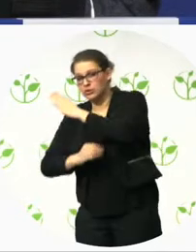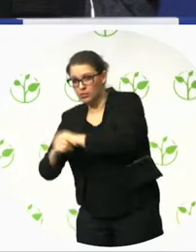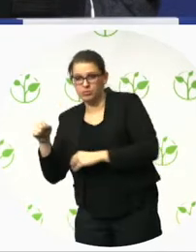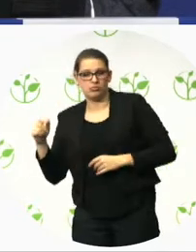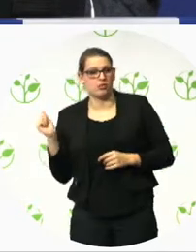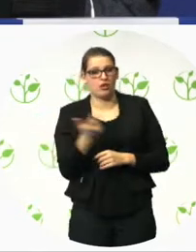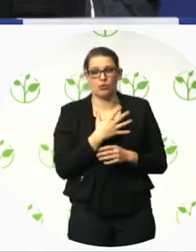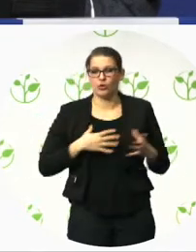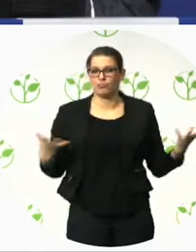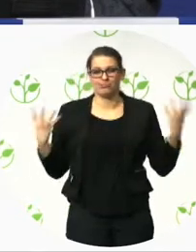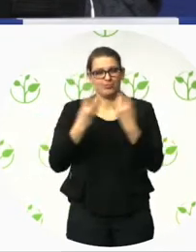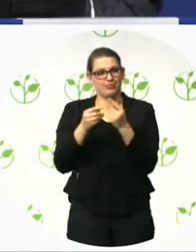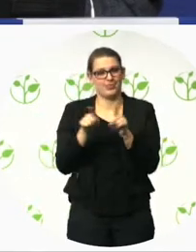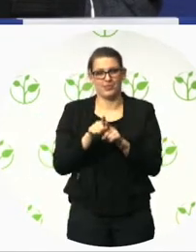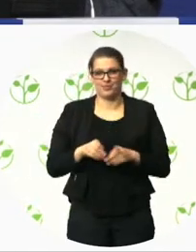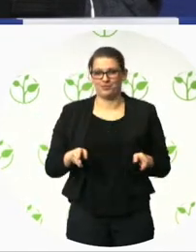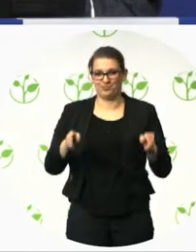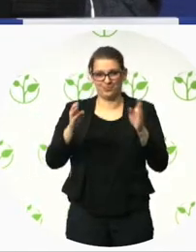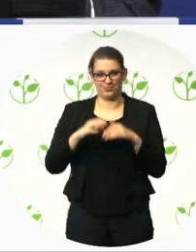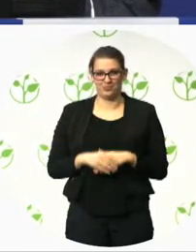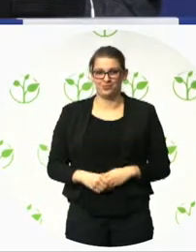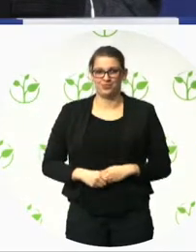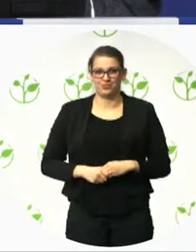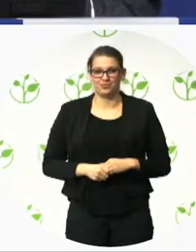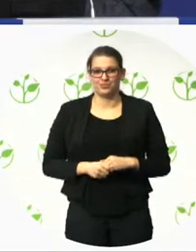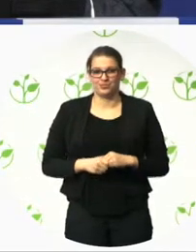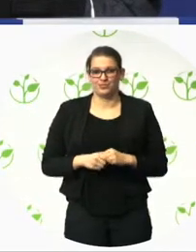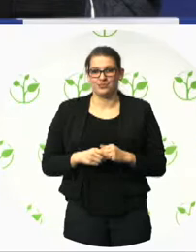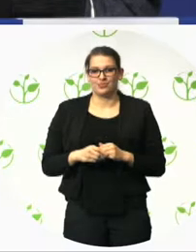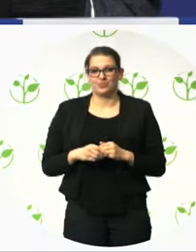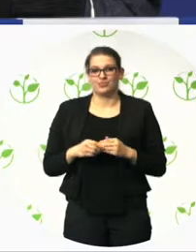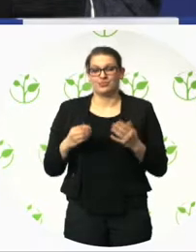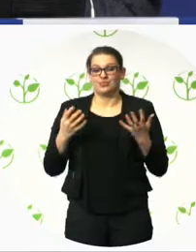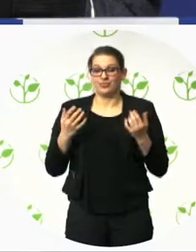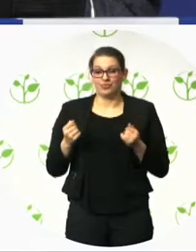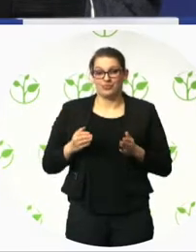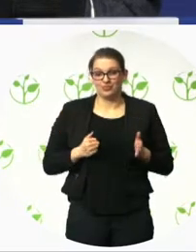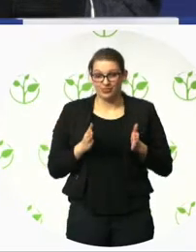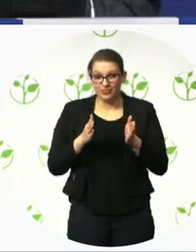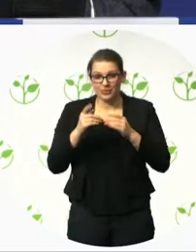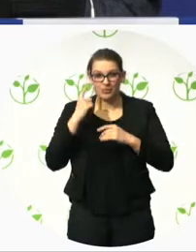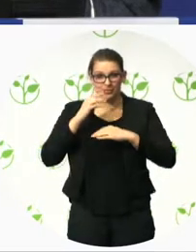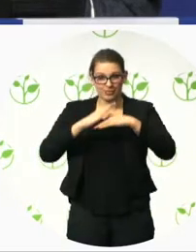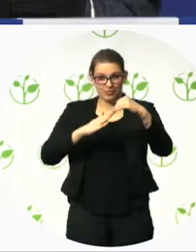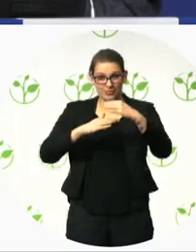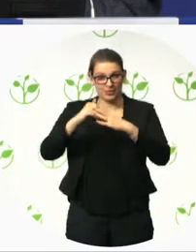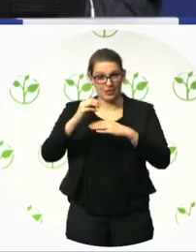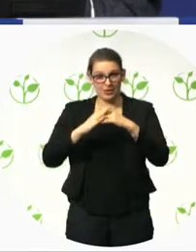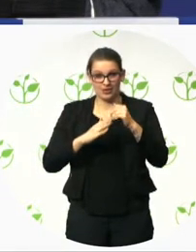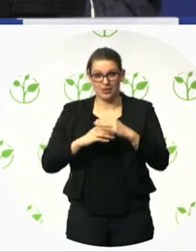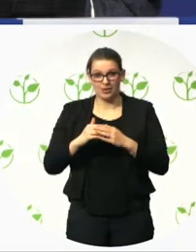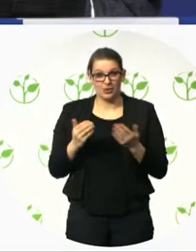Making footpaths is innovation. Technically, they are not difficult to build, but